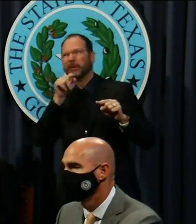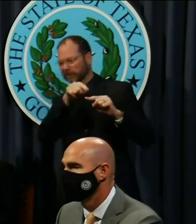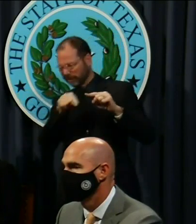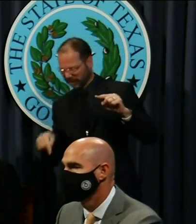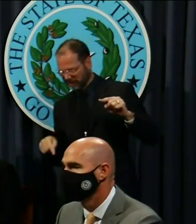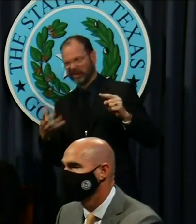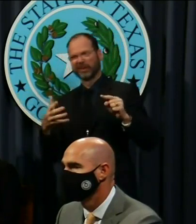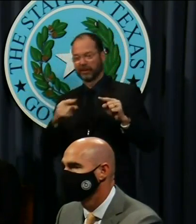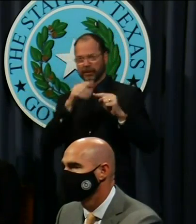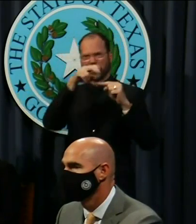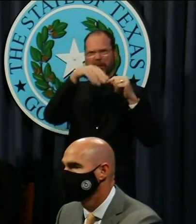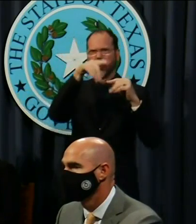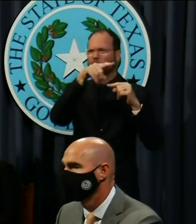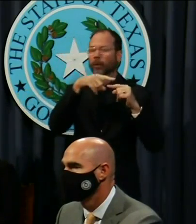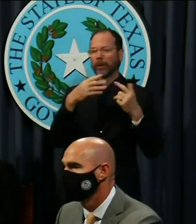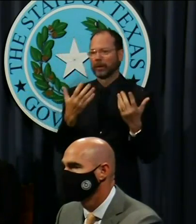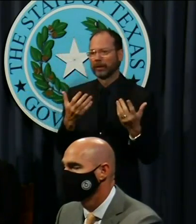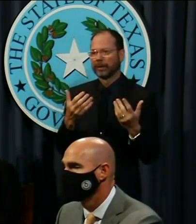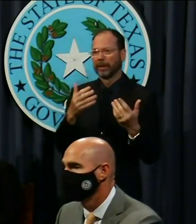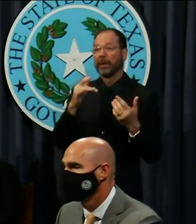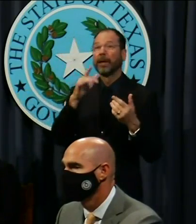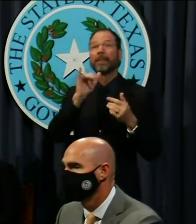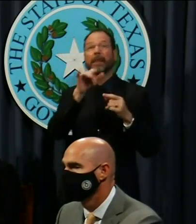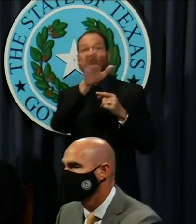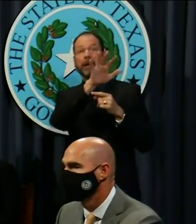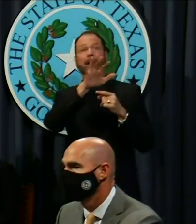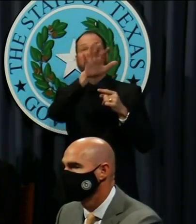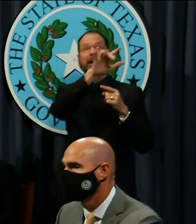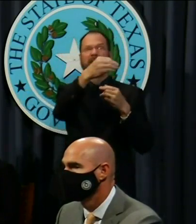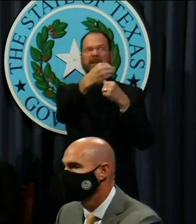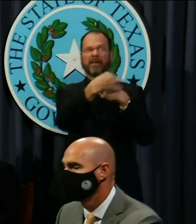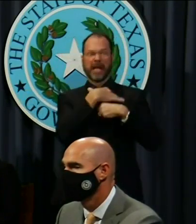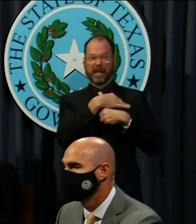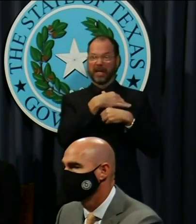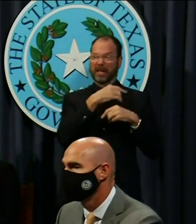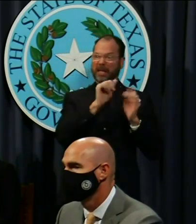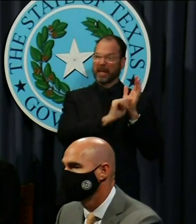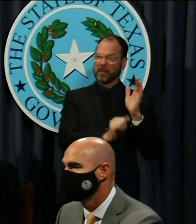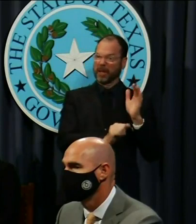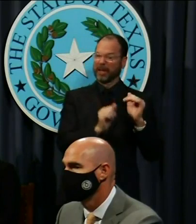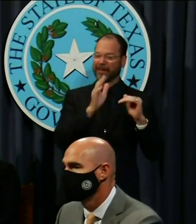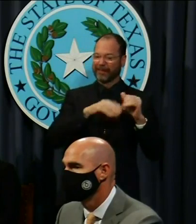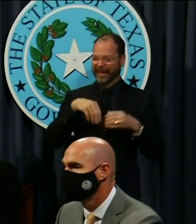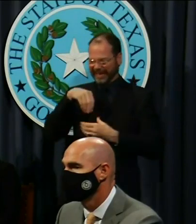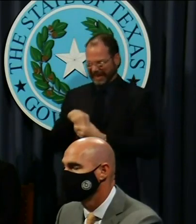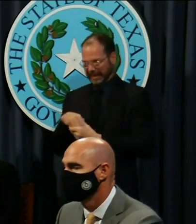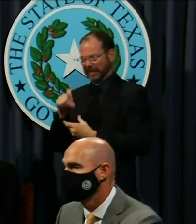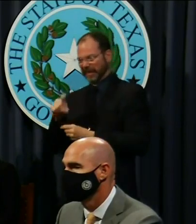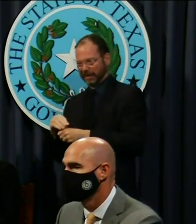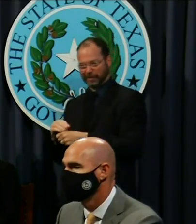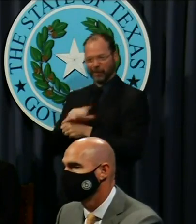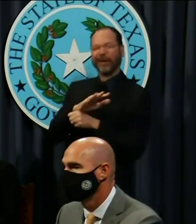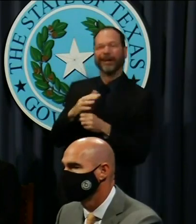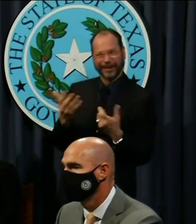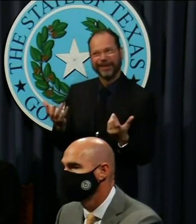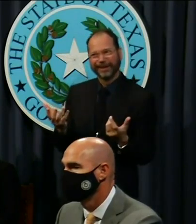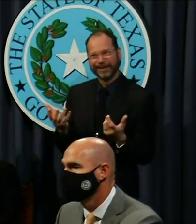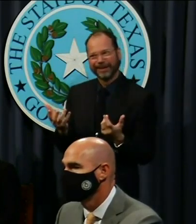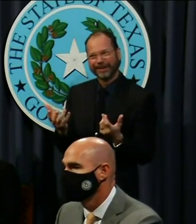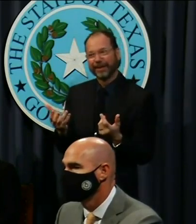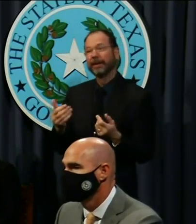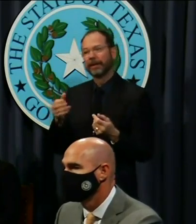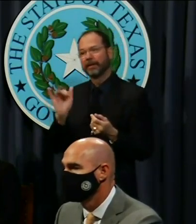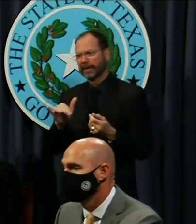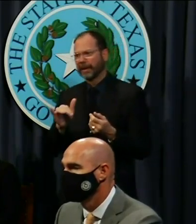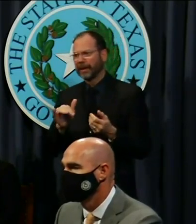be more affected by the COVID condition in those states than in other regions in Texas. As a